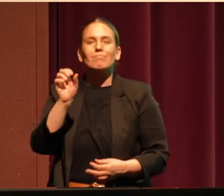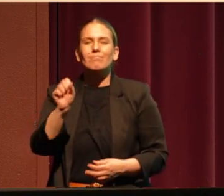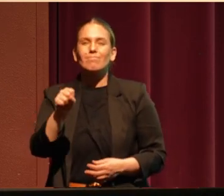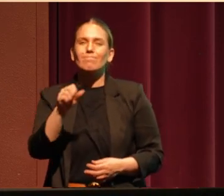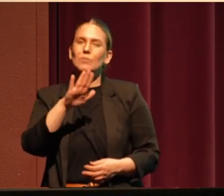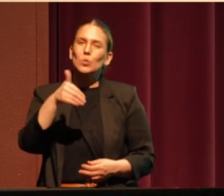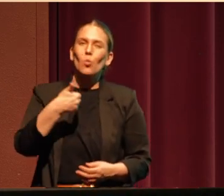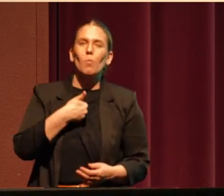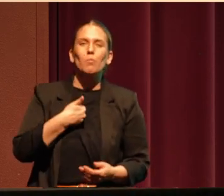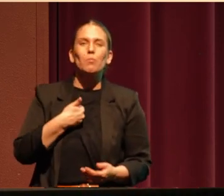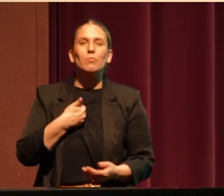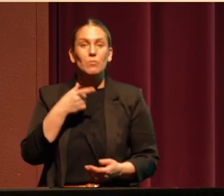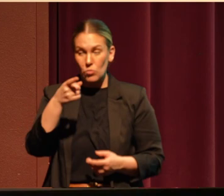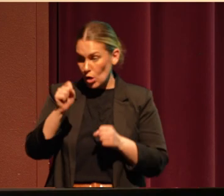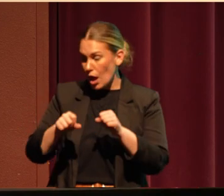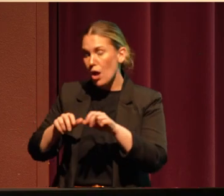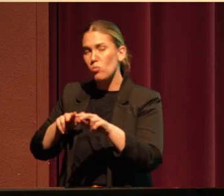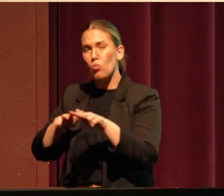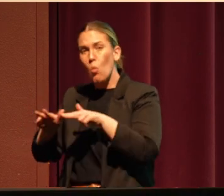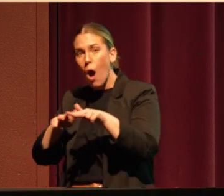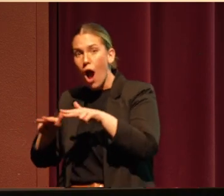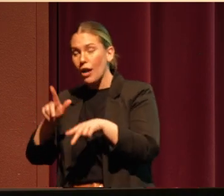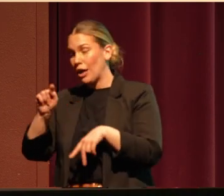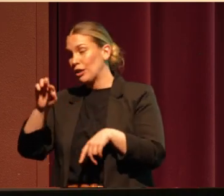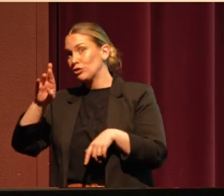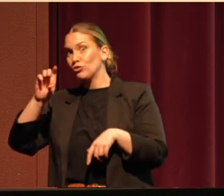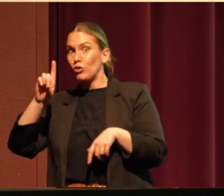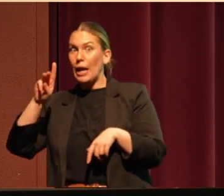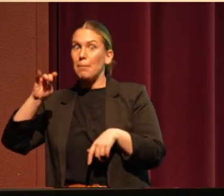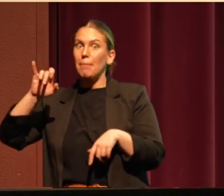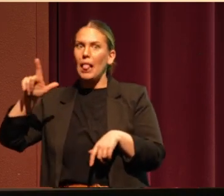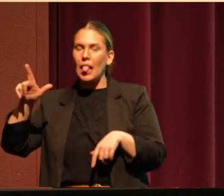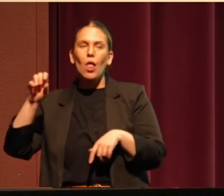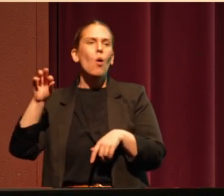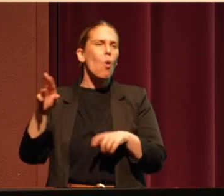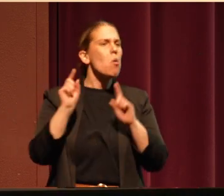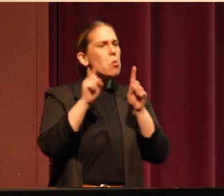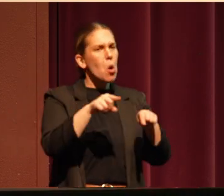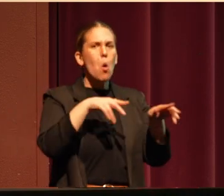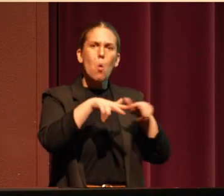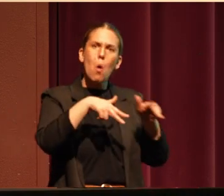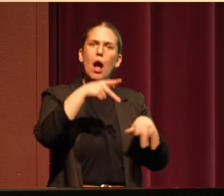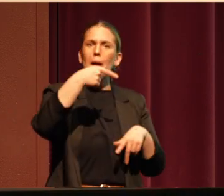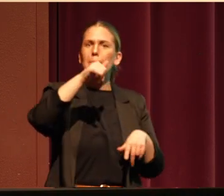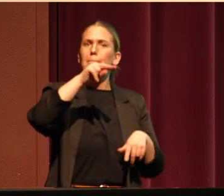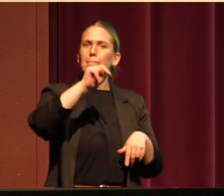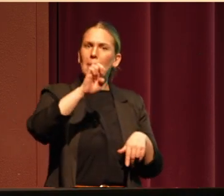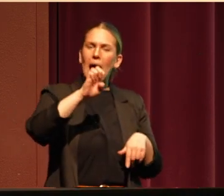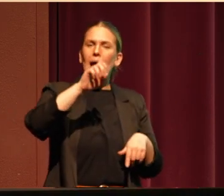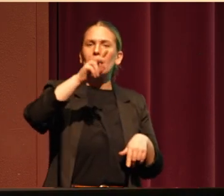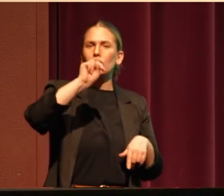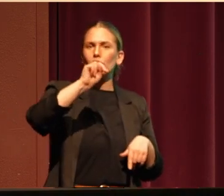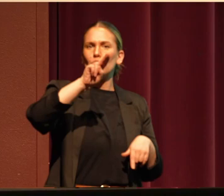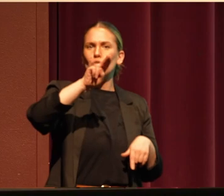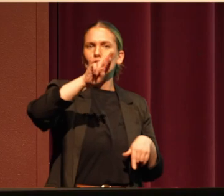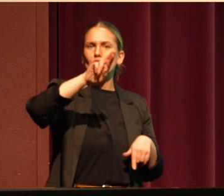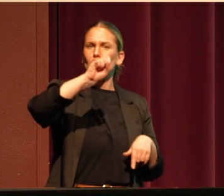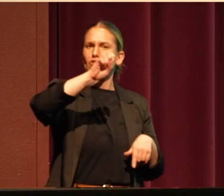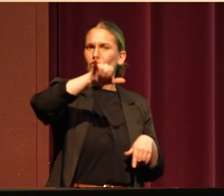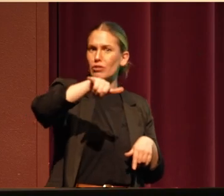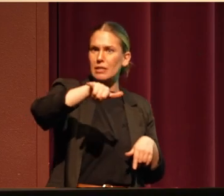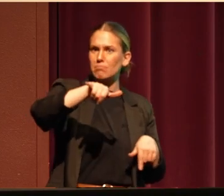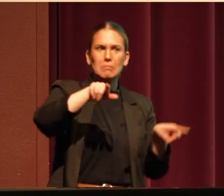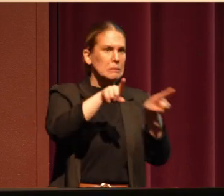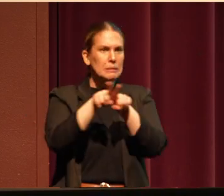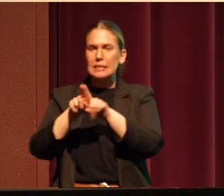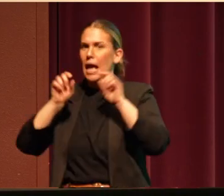you know, you could go walk on the treadmill or you could go walk at Pine Nursery. You will have the same aerobic exercise both places, but